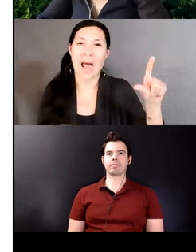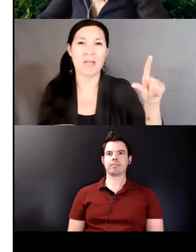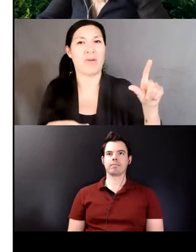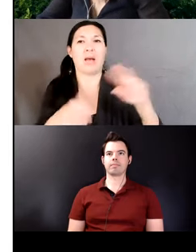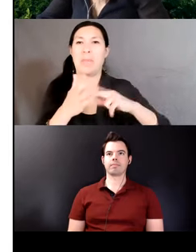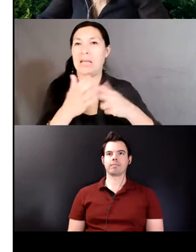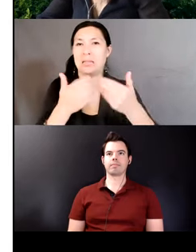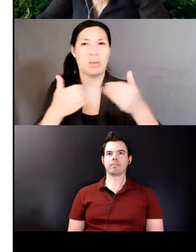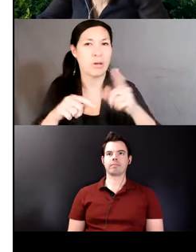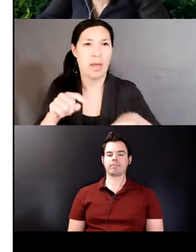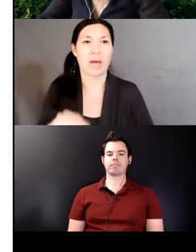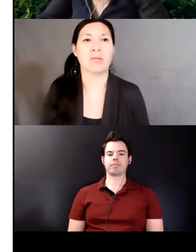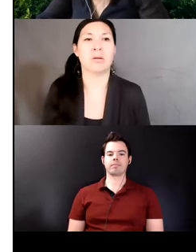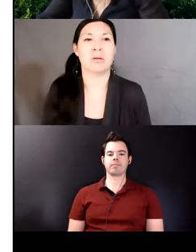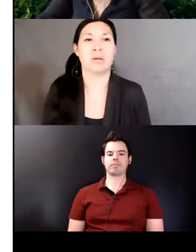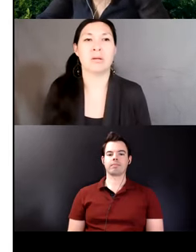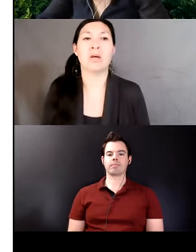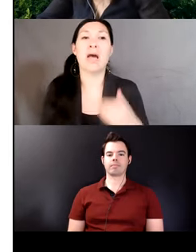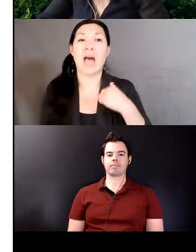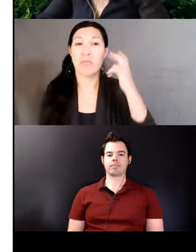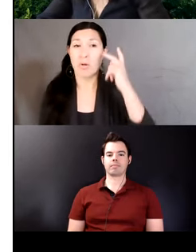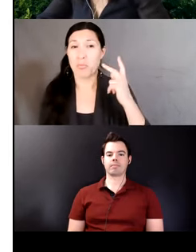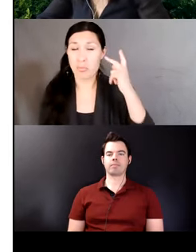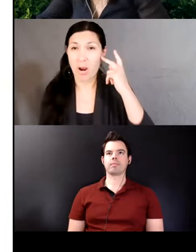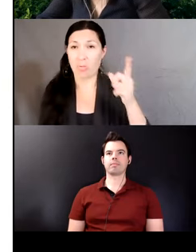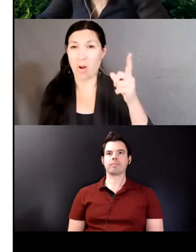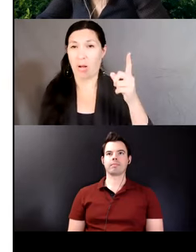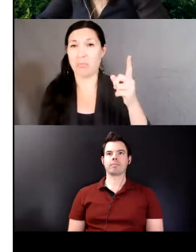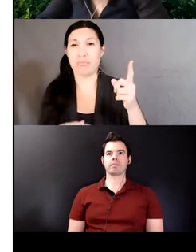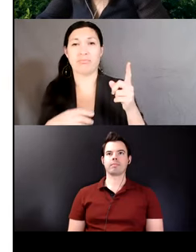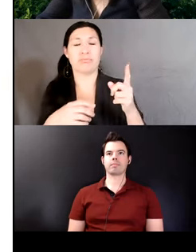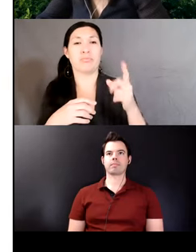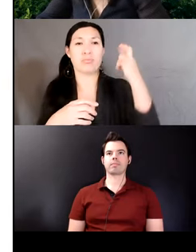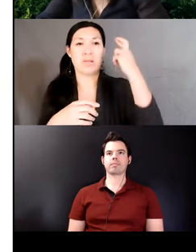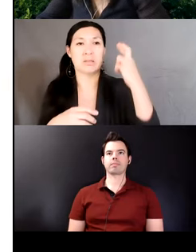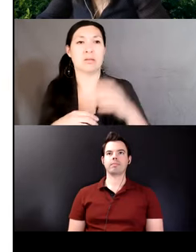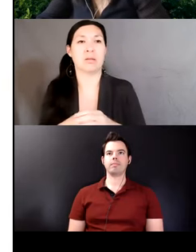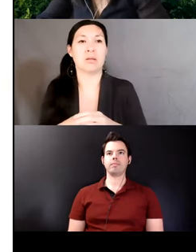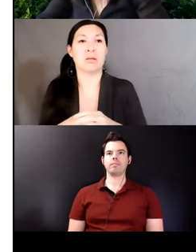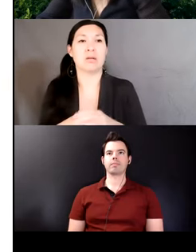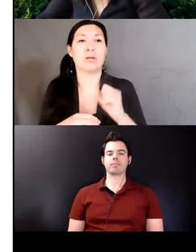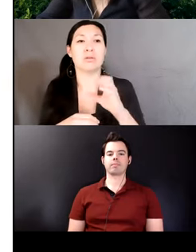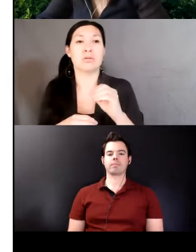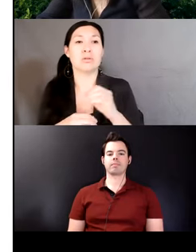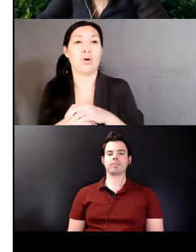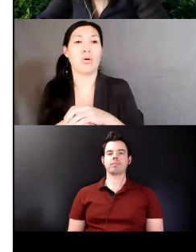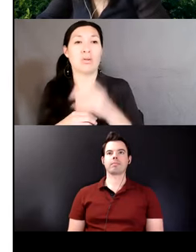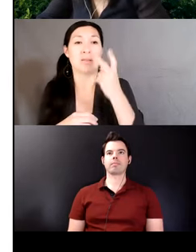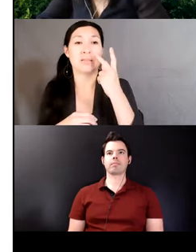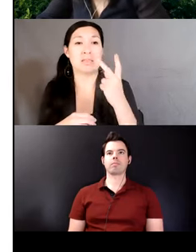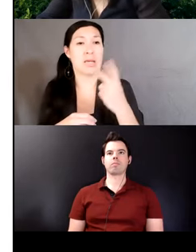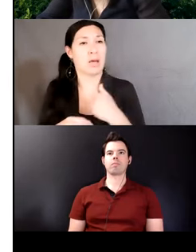compositional meaning includes phonological evidence. For there's vowel change from u to a in